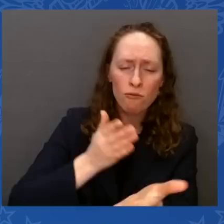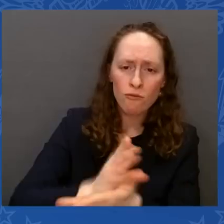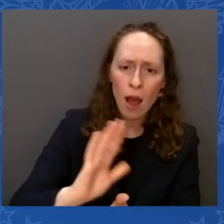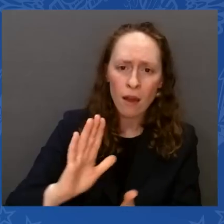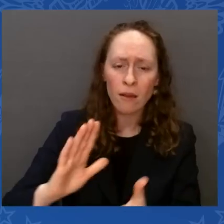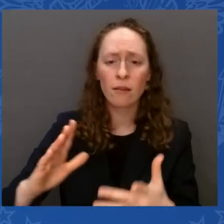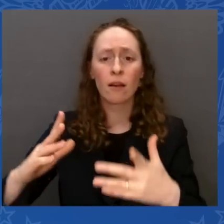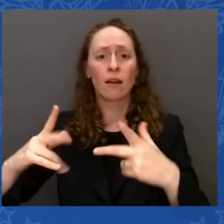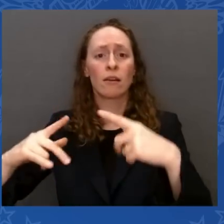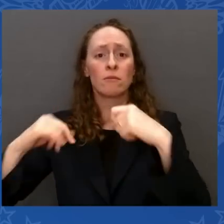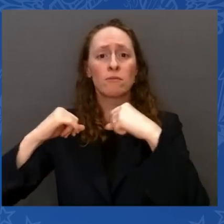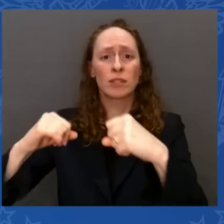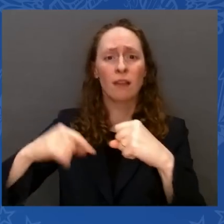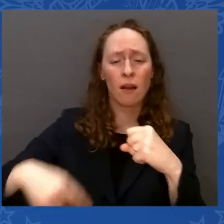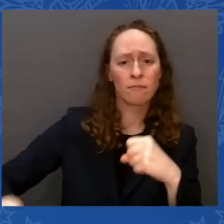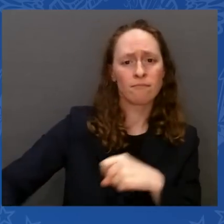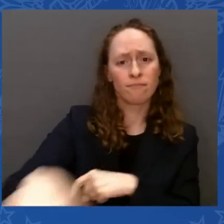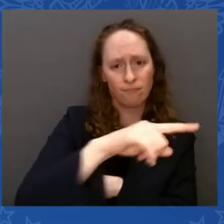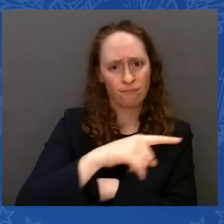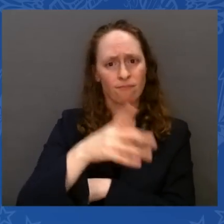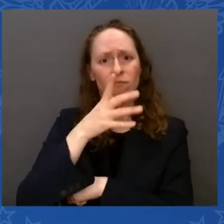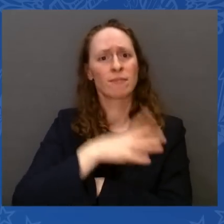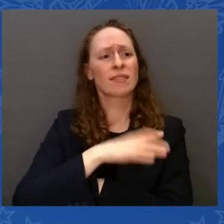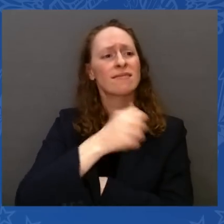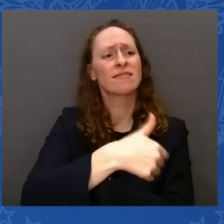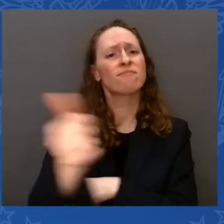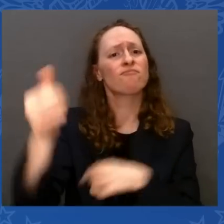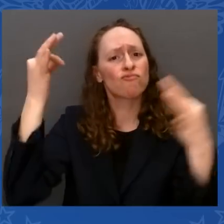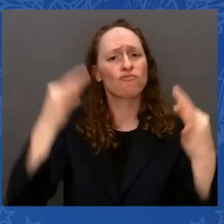we've got to reinstate Roe v. Wade and pass it nationally.